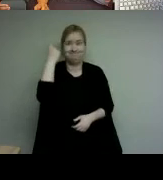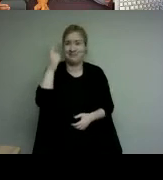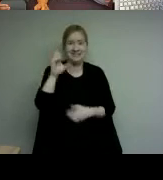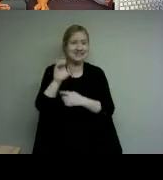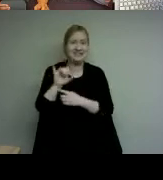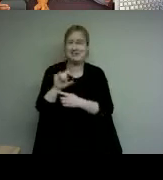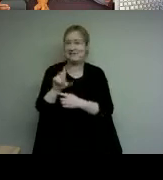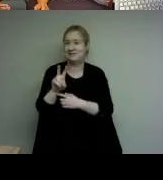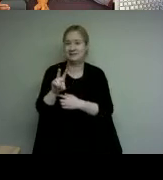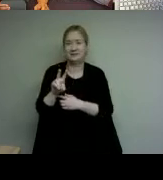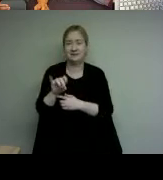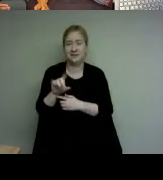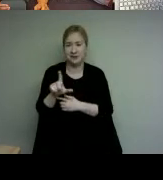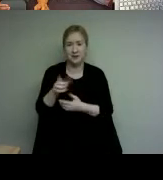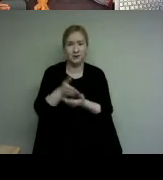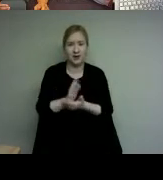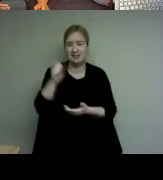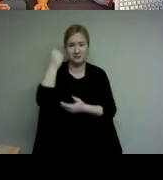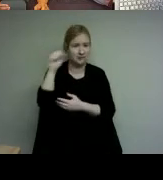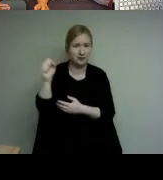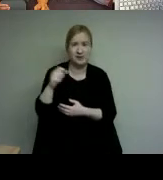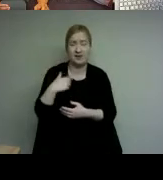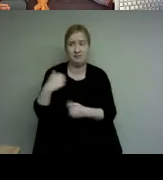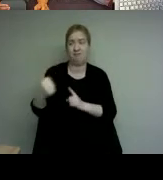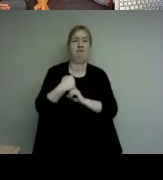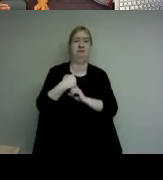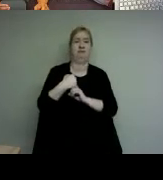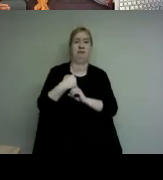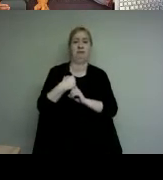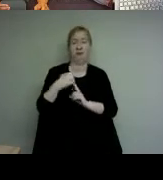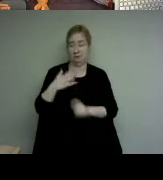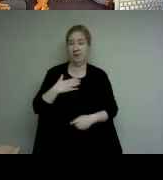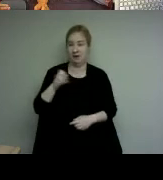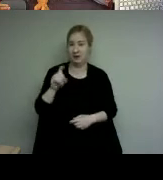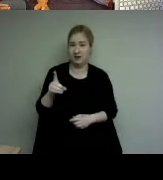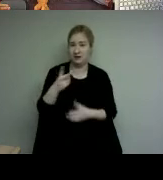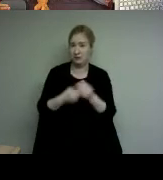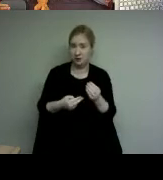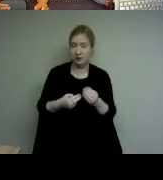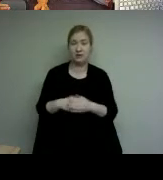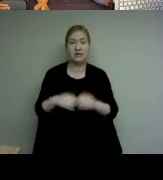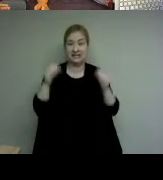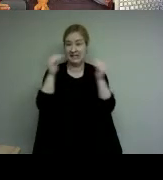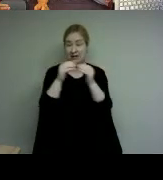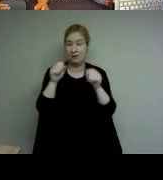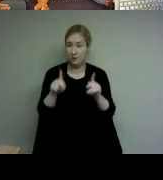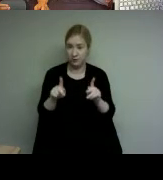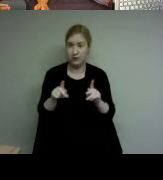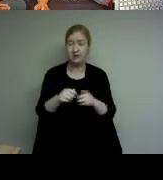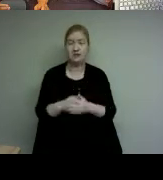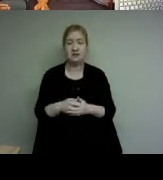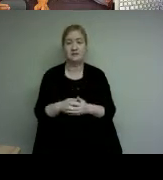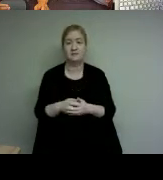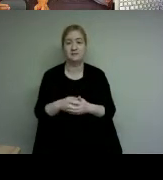that it would have on me in regards to my education and the equal opportunity as laid out by the